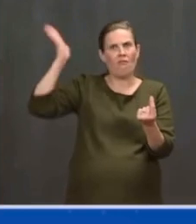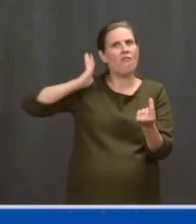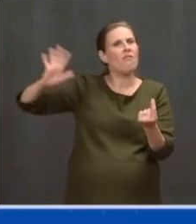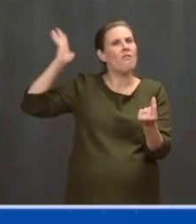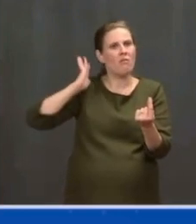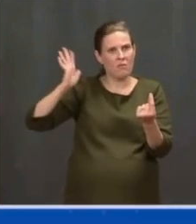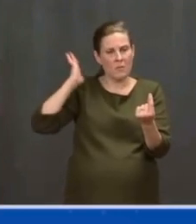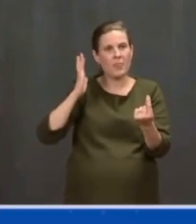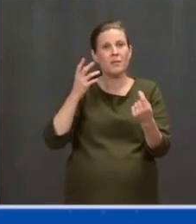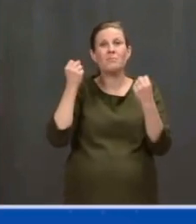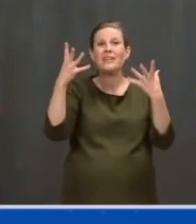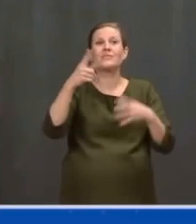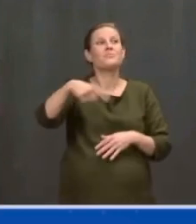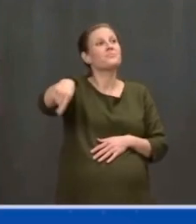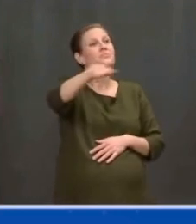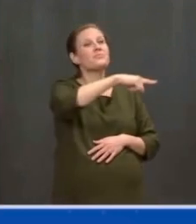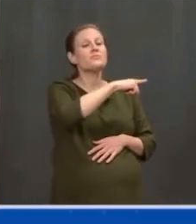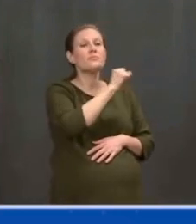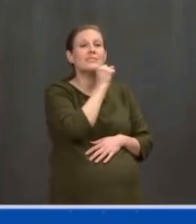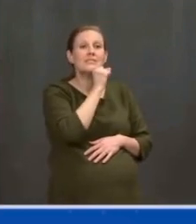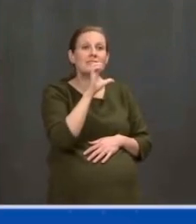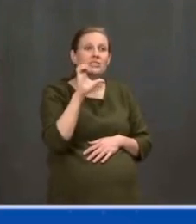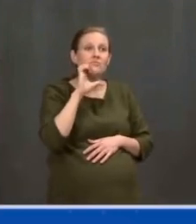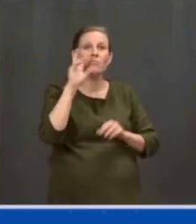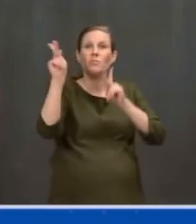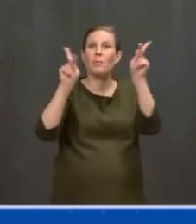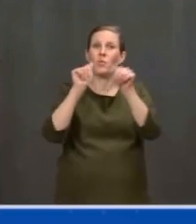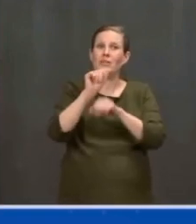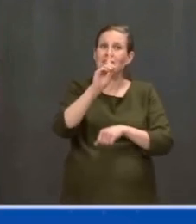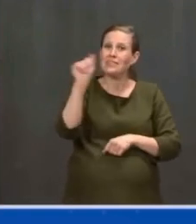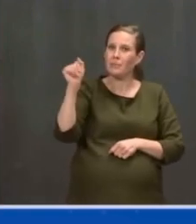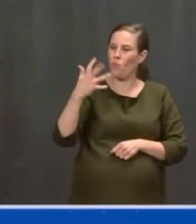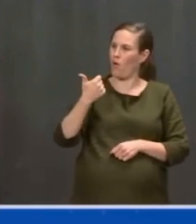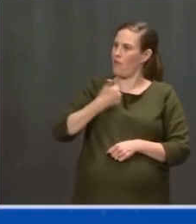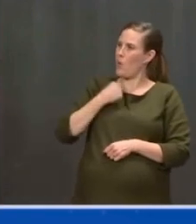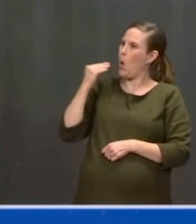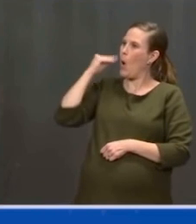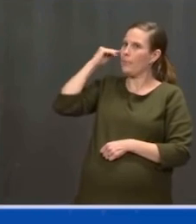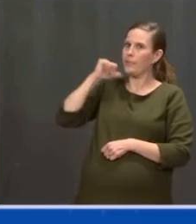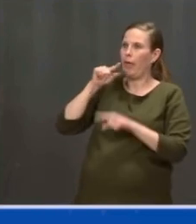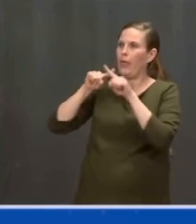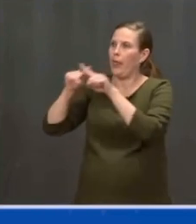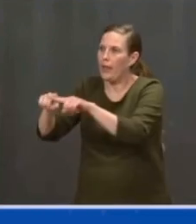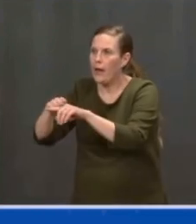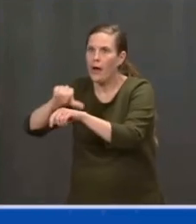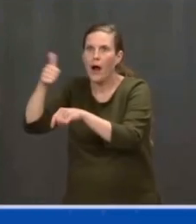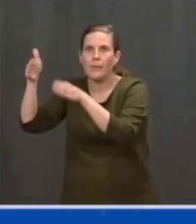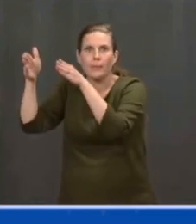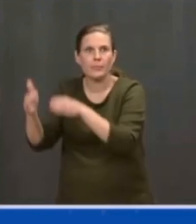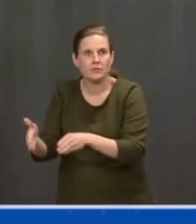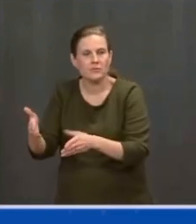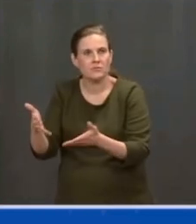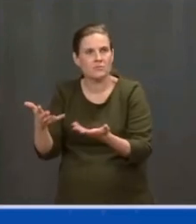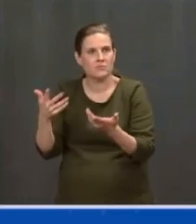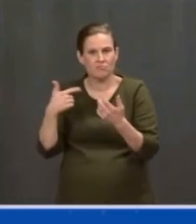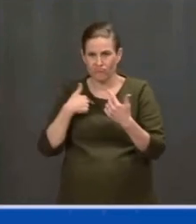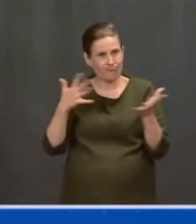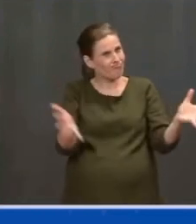disabilities living independently feel that strain as well. But we know if they can remain independently living, they live longer.